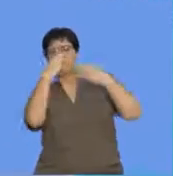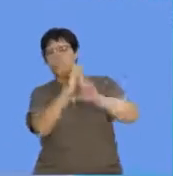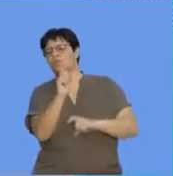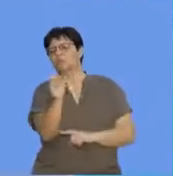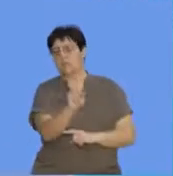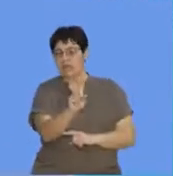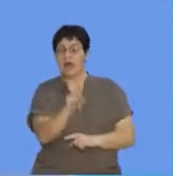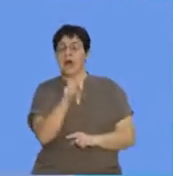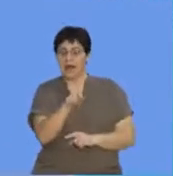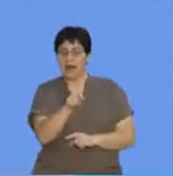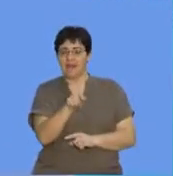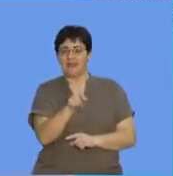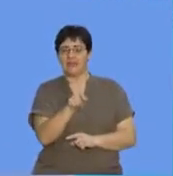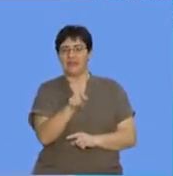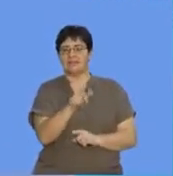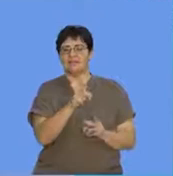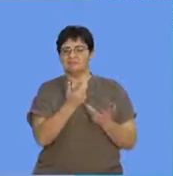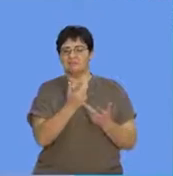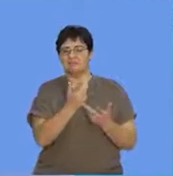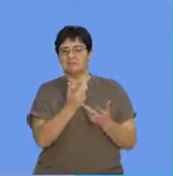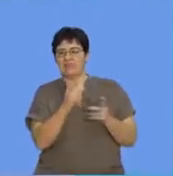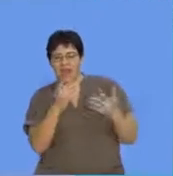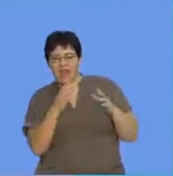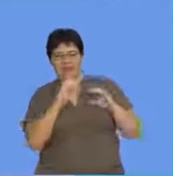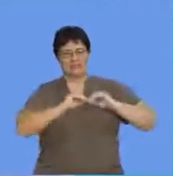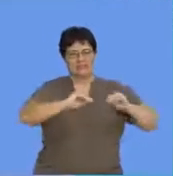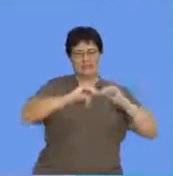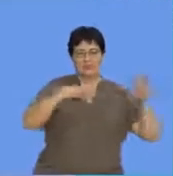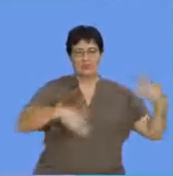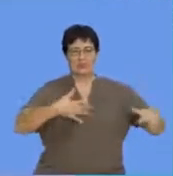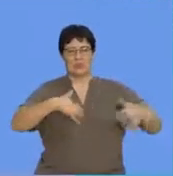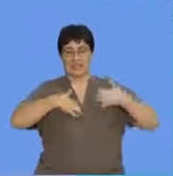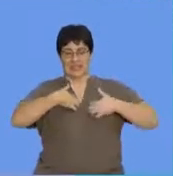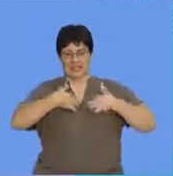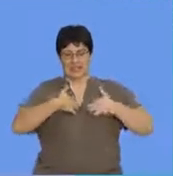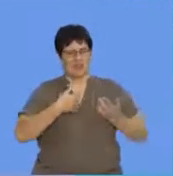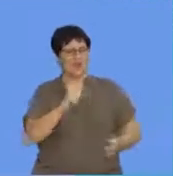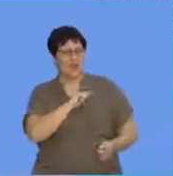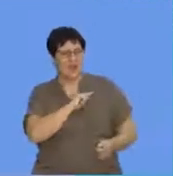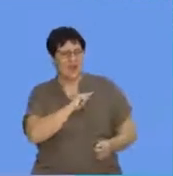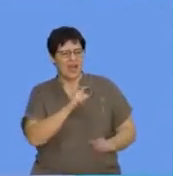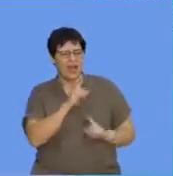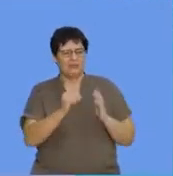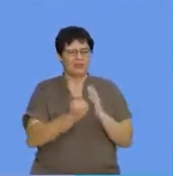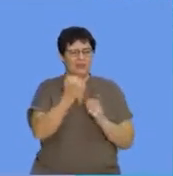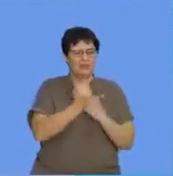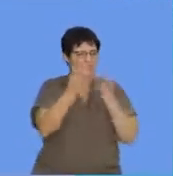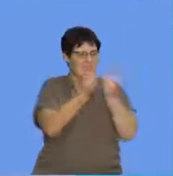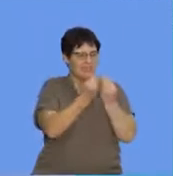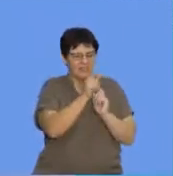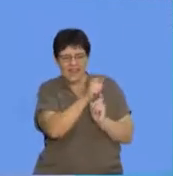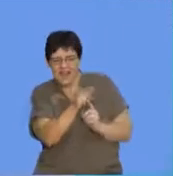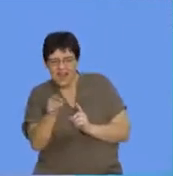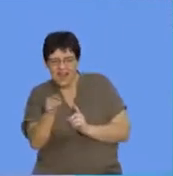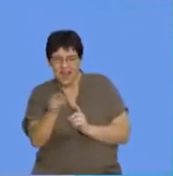a very exciting, you know, kind of a session whereby we, you know, I'll be giving you clues which have to do with the